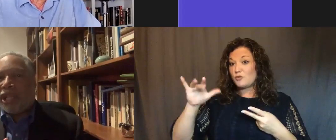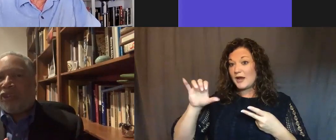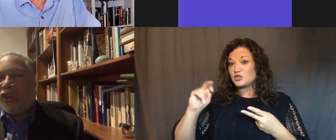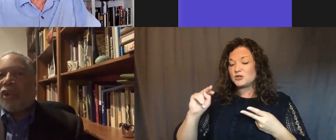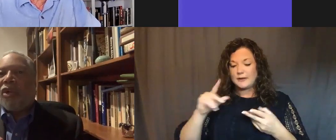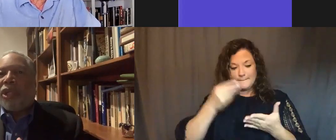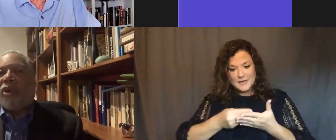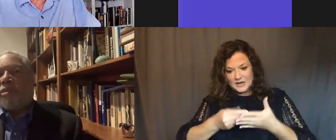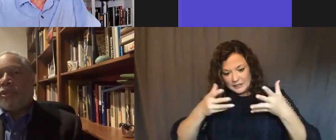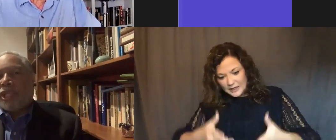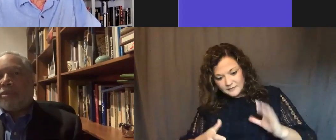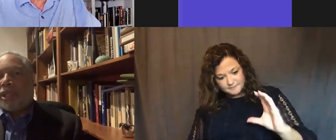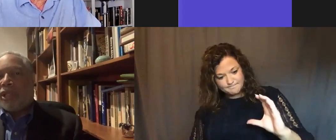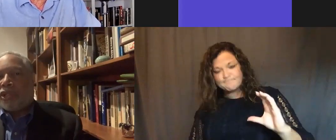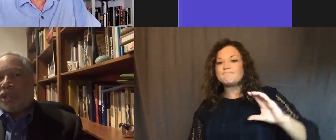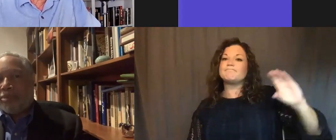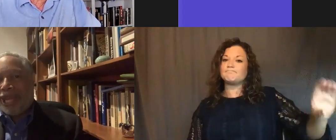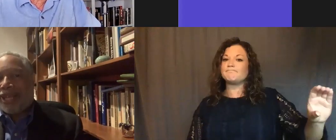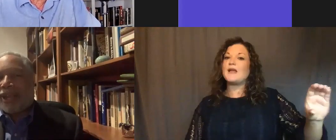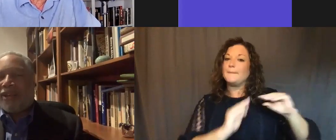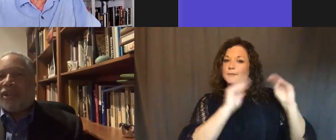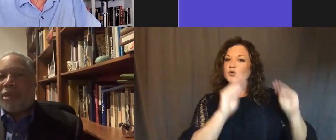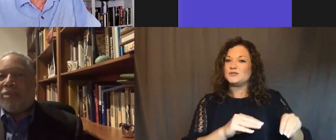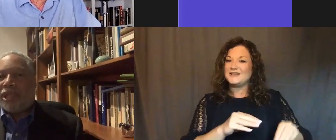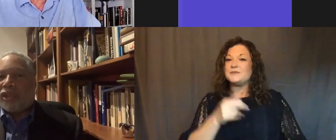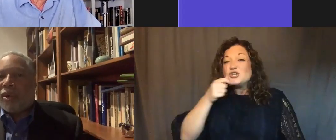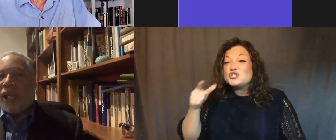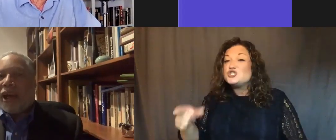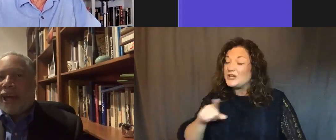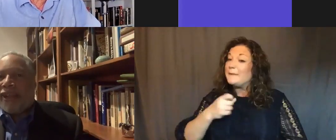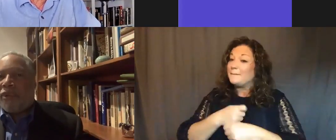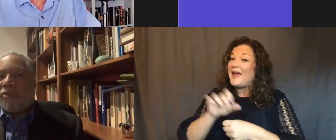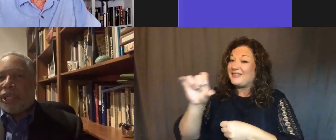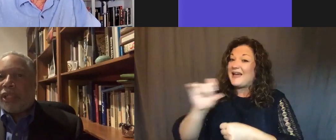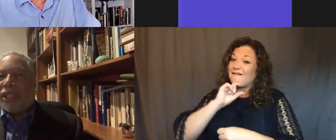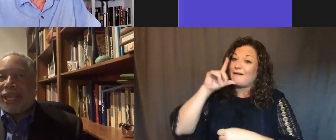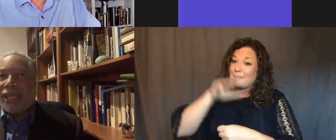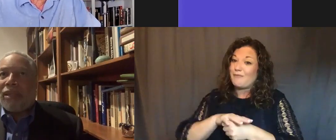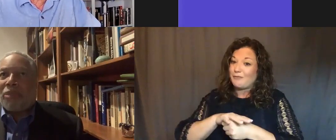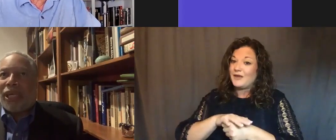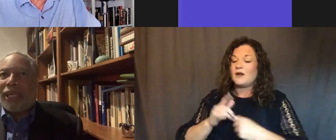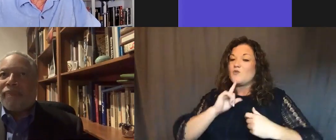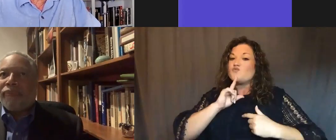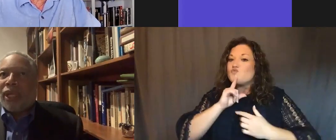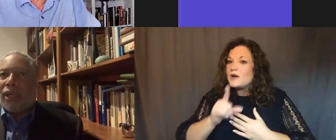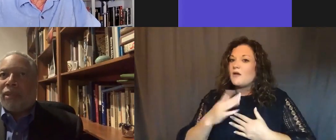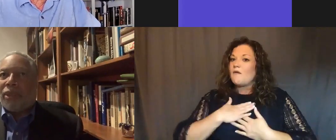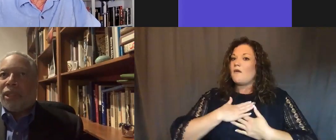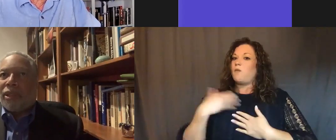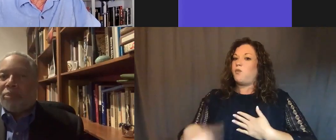money that was left over would go to the museum. So she made that kind of commitment. So I have been really taken by